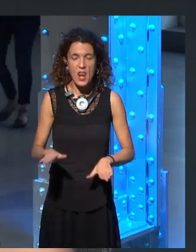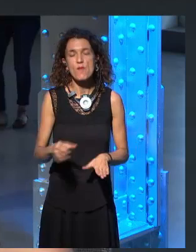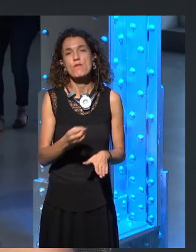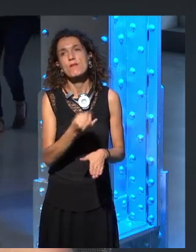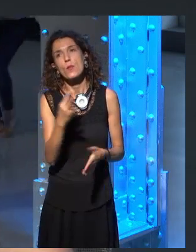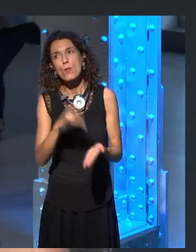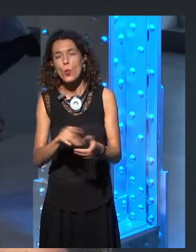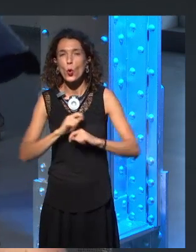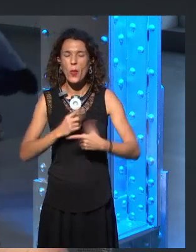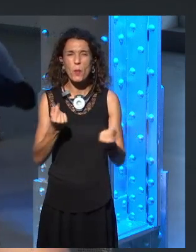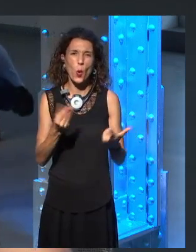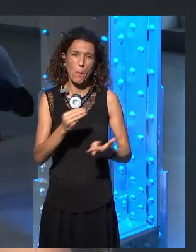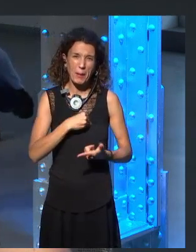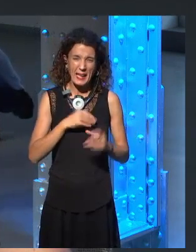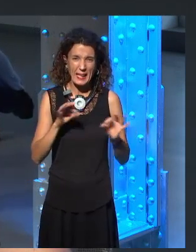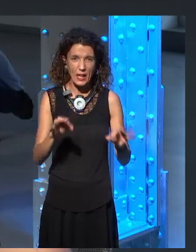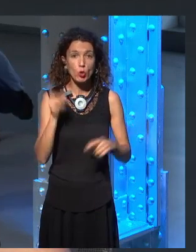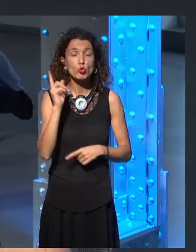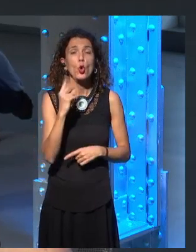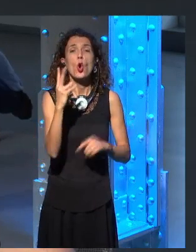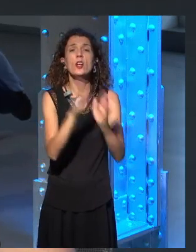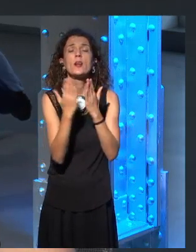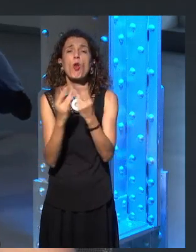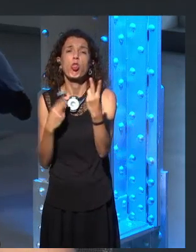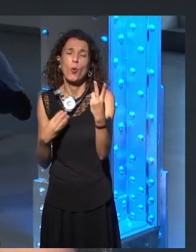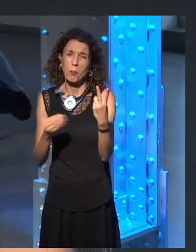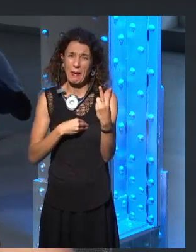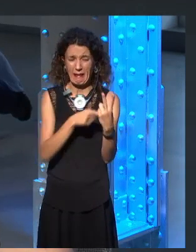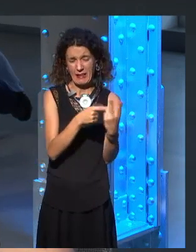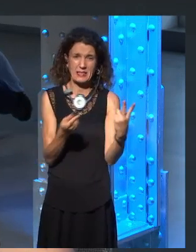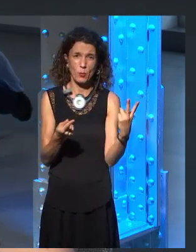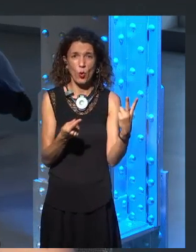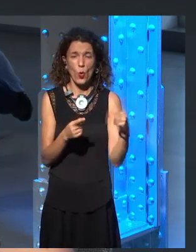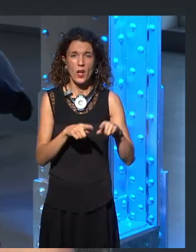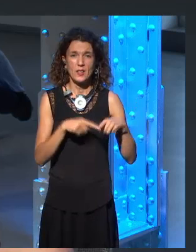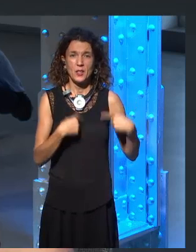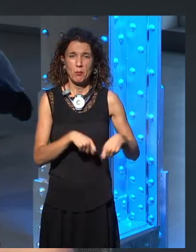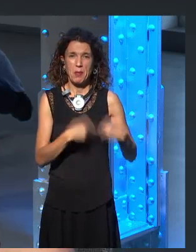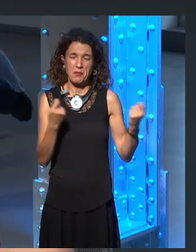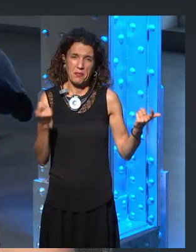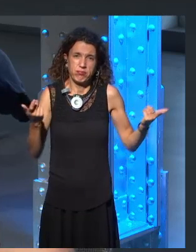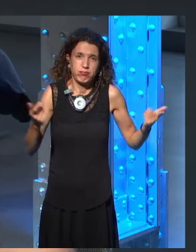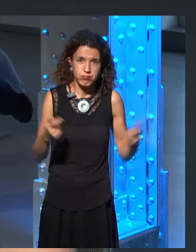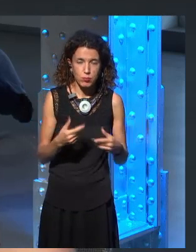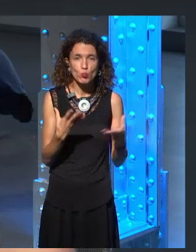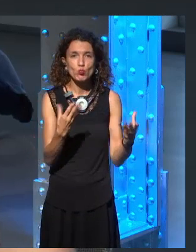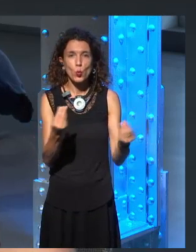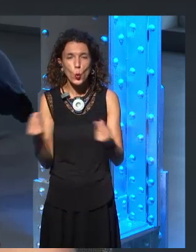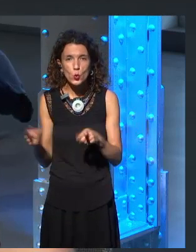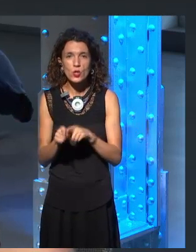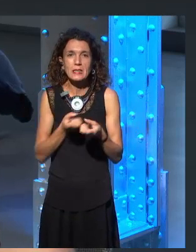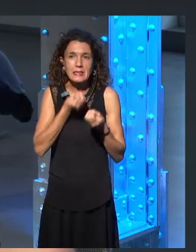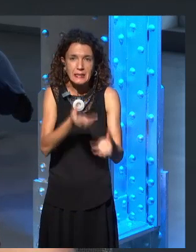it's going to be a lot of heartache. A lot of exciting things, a lot of revelations, a lot of moments